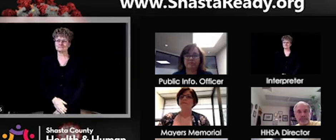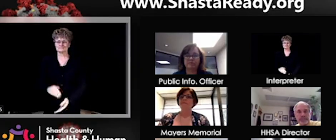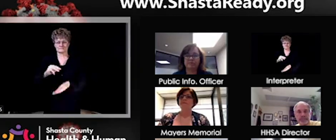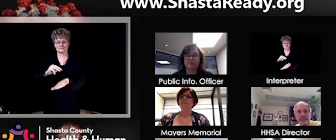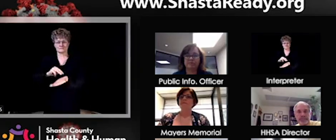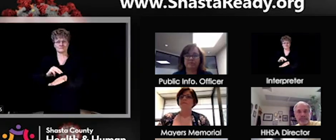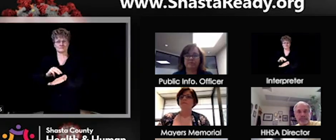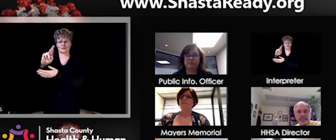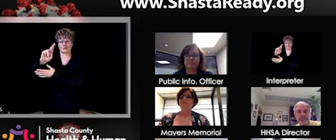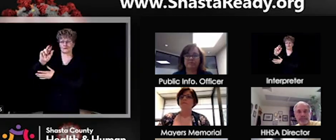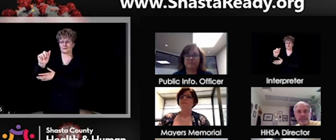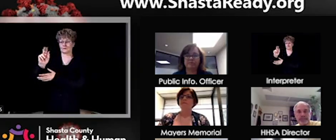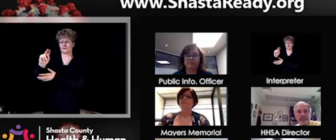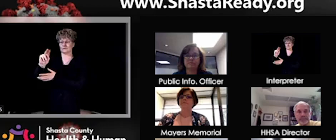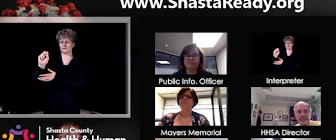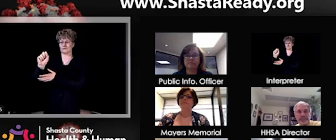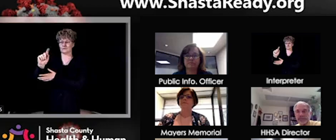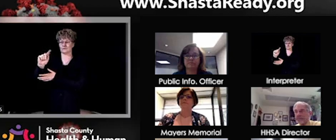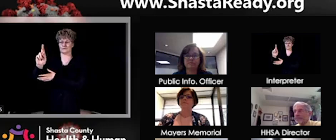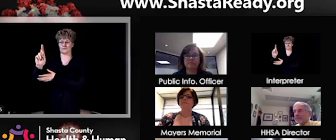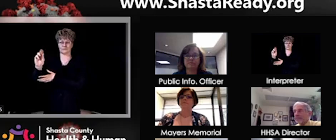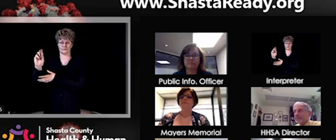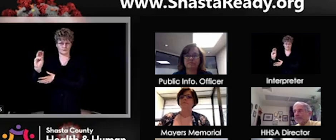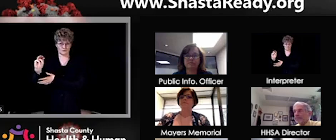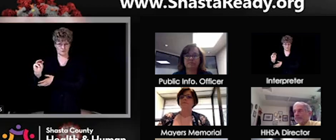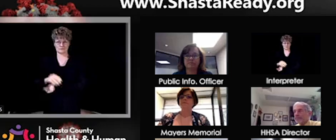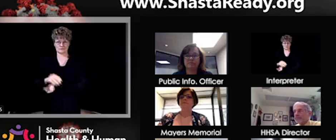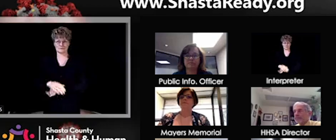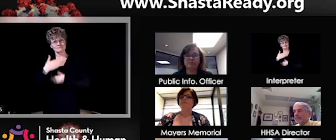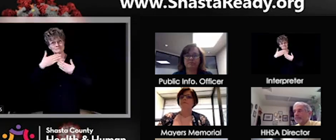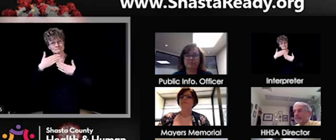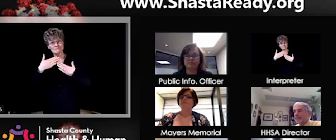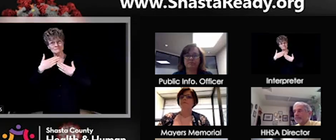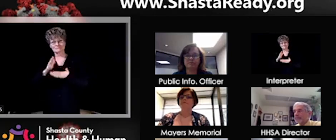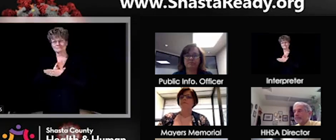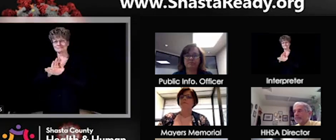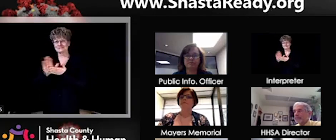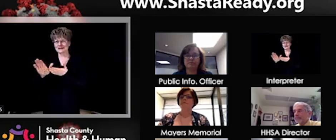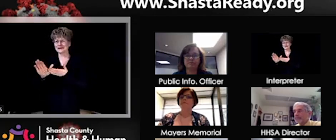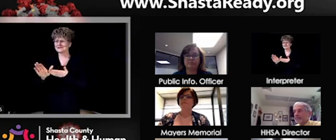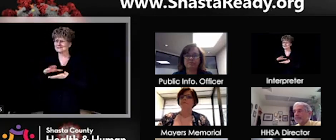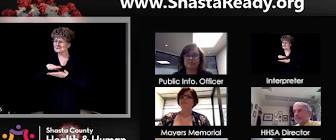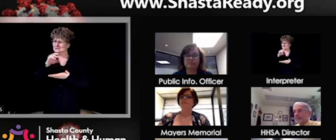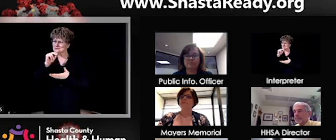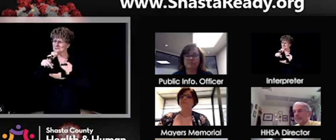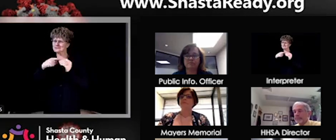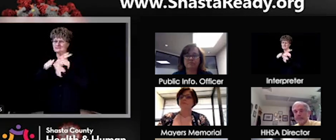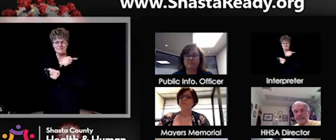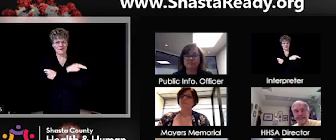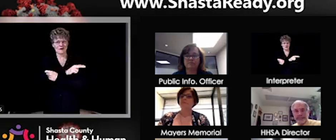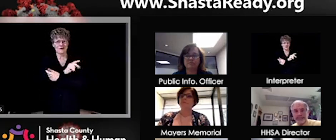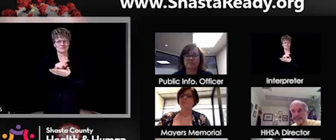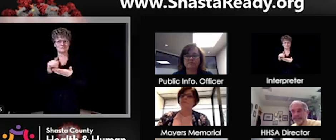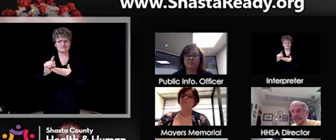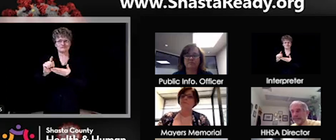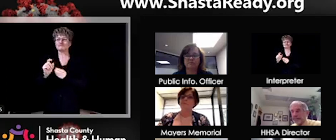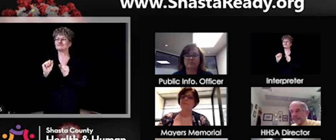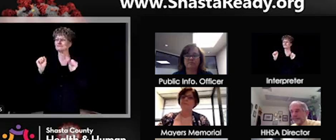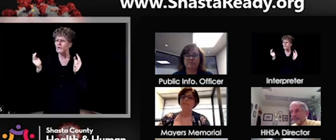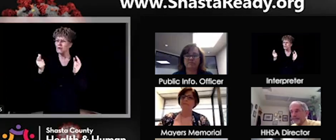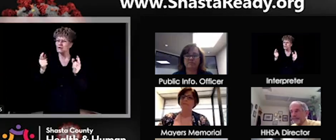Good morning, everybody. Thank you for that. It was nice hearing from our hospitals about Hospital Week. So, I